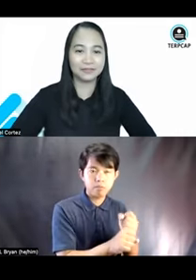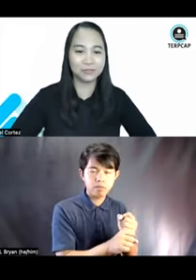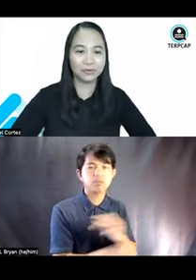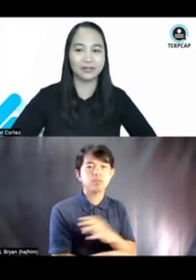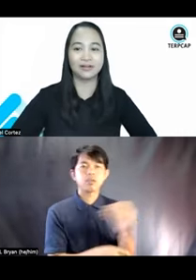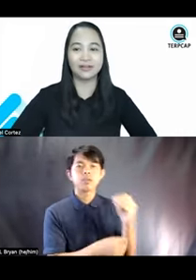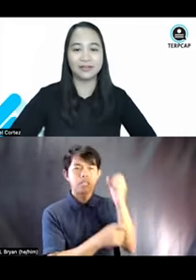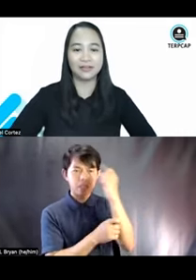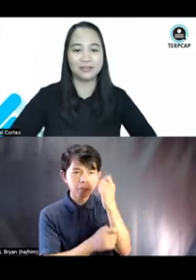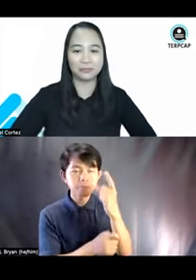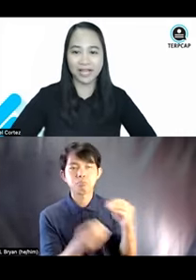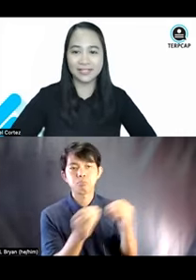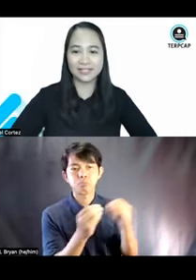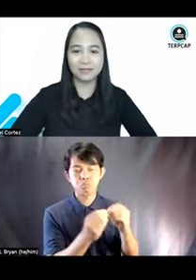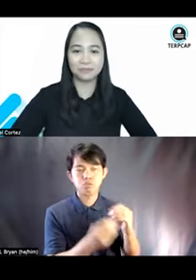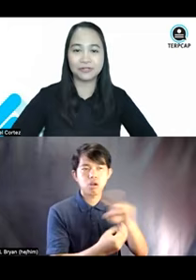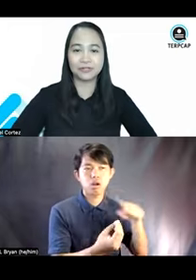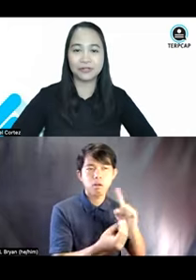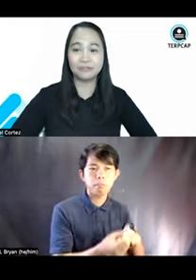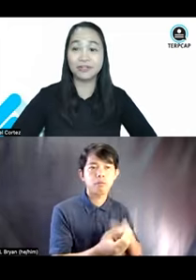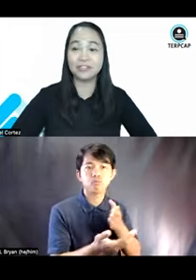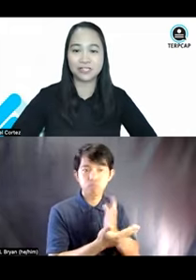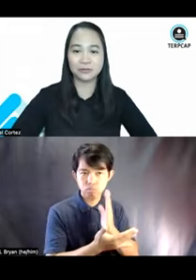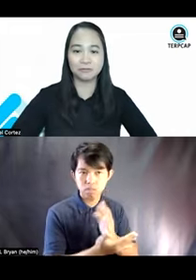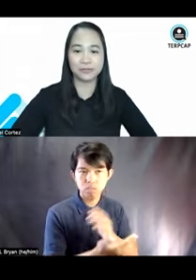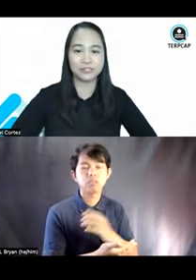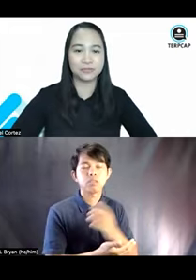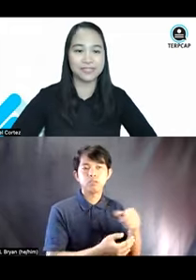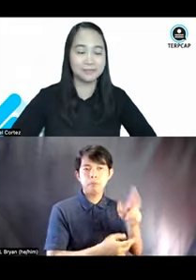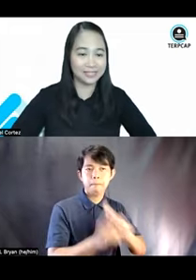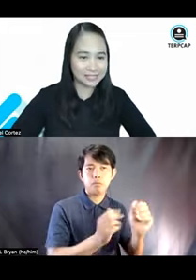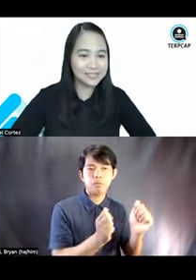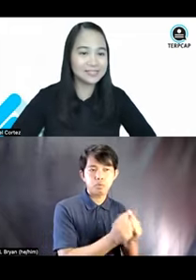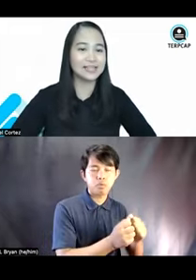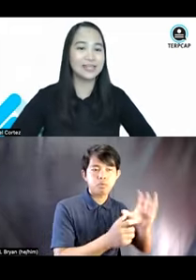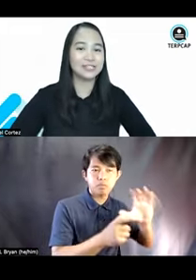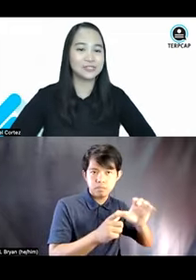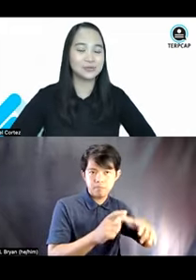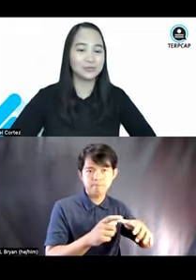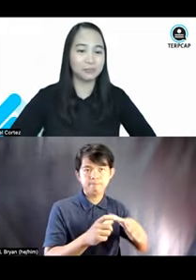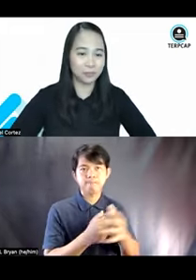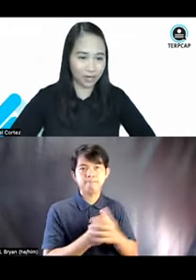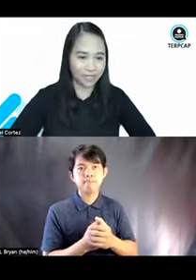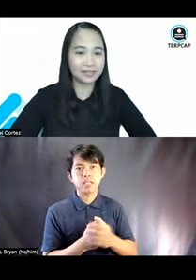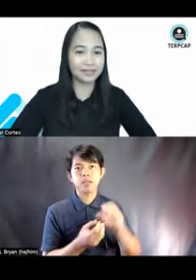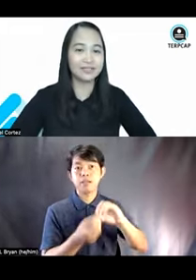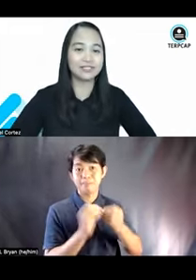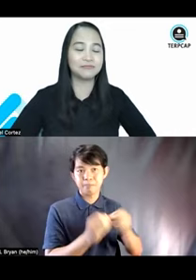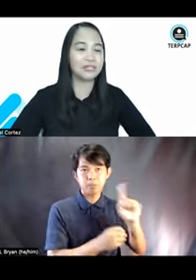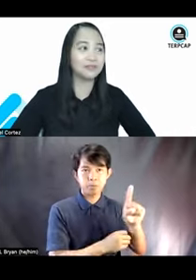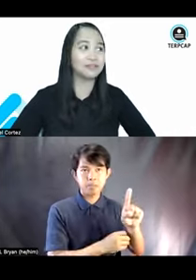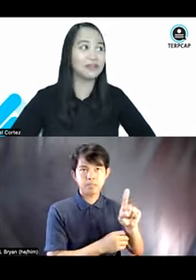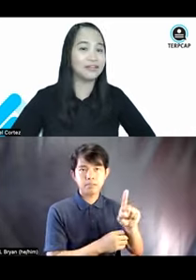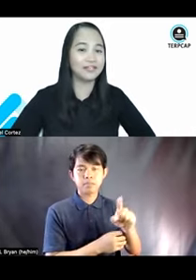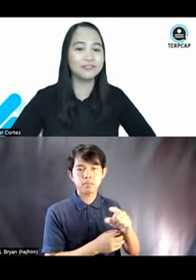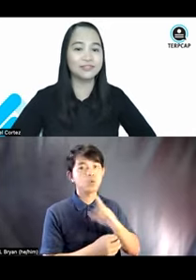understand more, uh, the rights and privileges of persons with disabilities. So number one, uh, it's